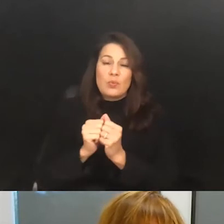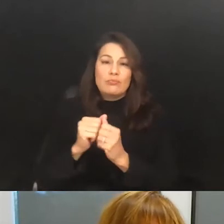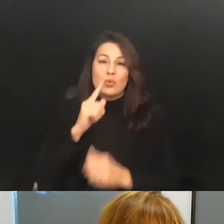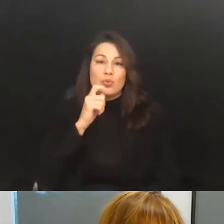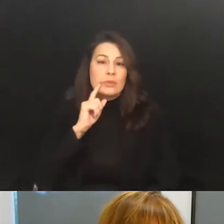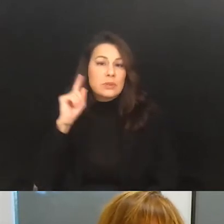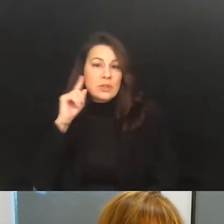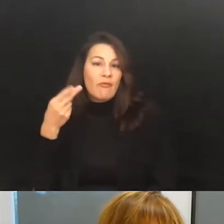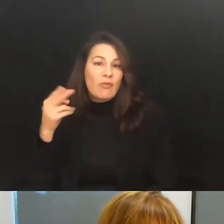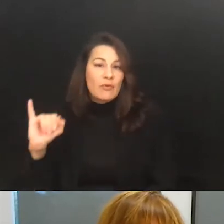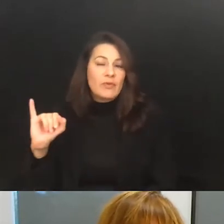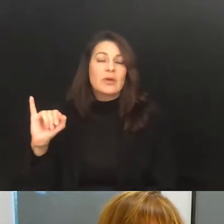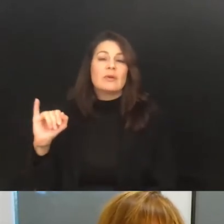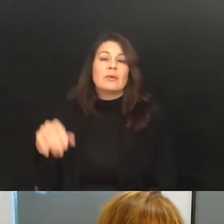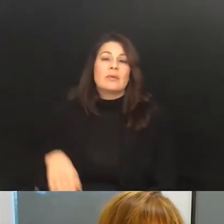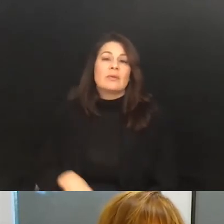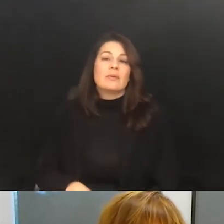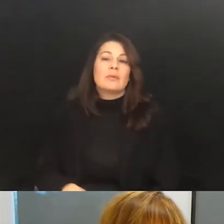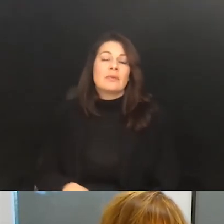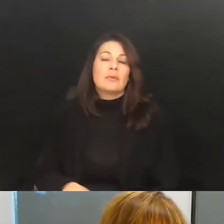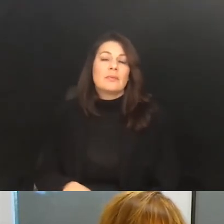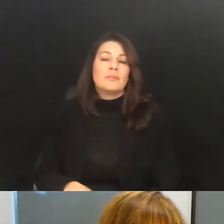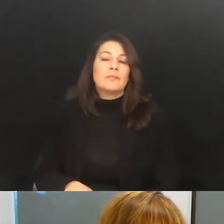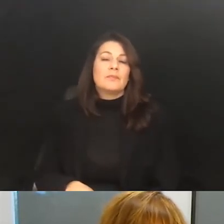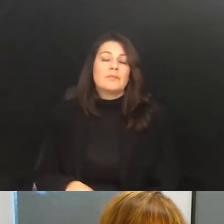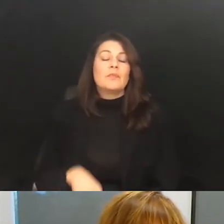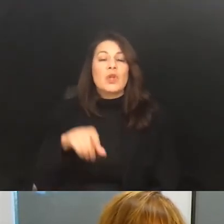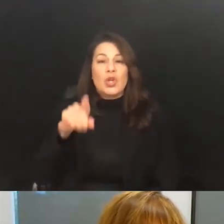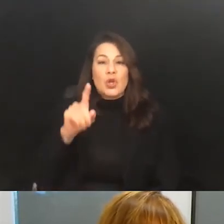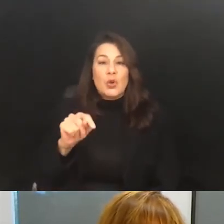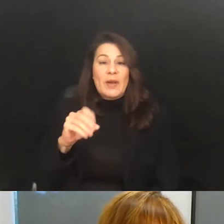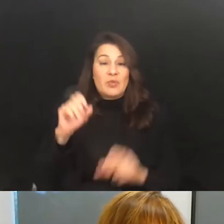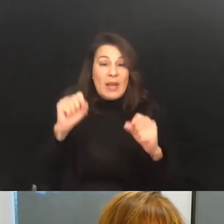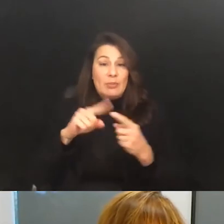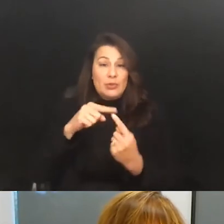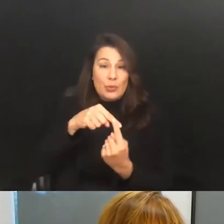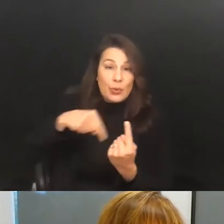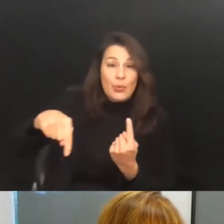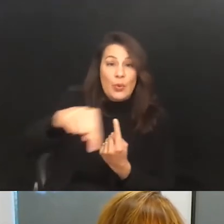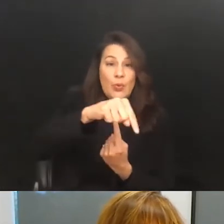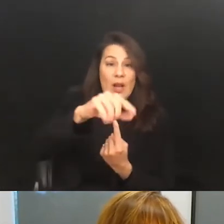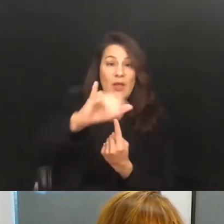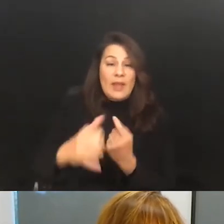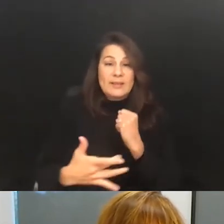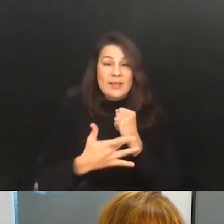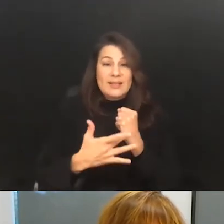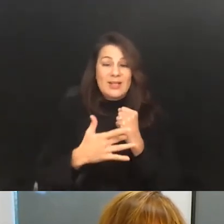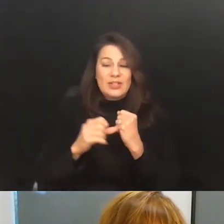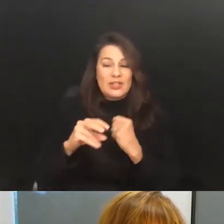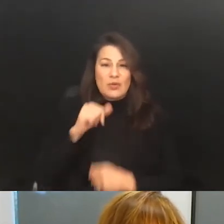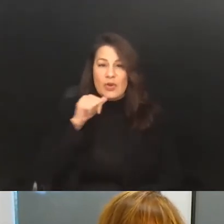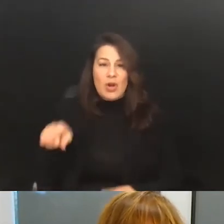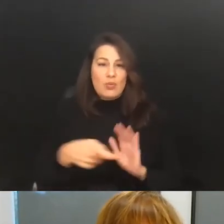either you have to be able to go around that technology so that, you know, they're not required to use that particular